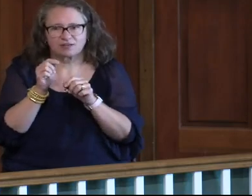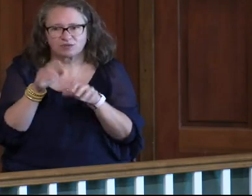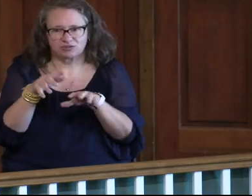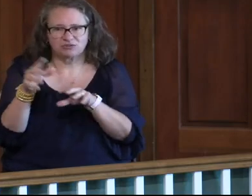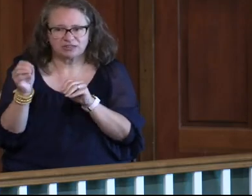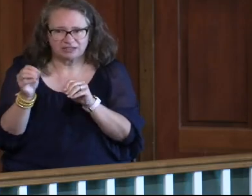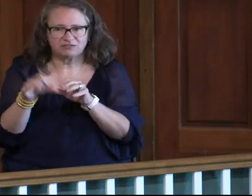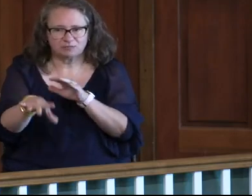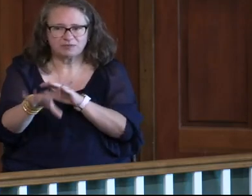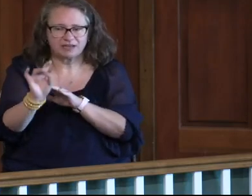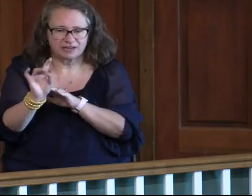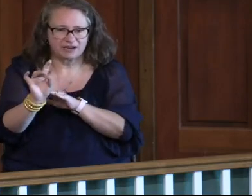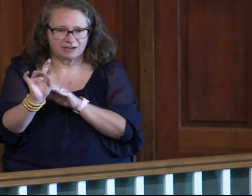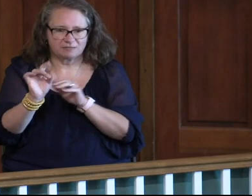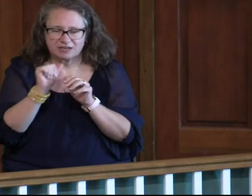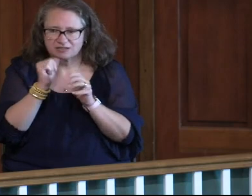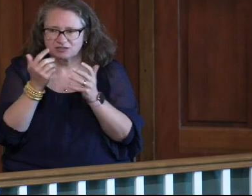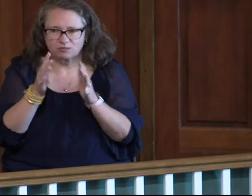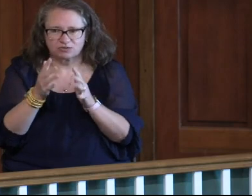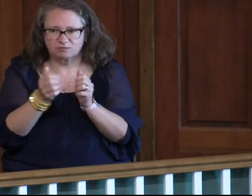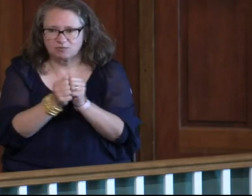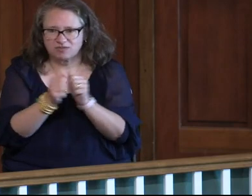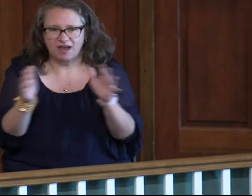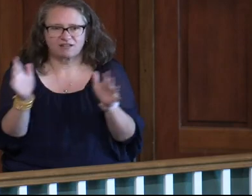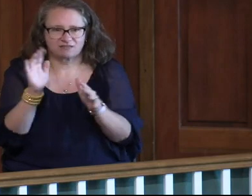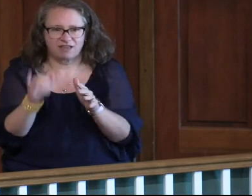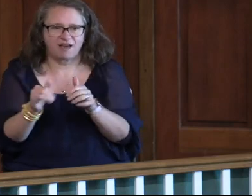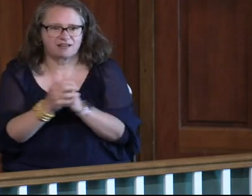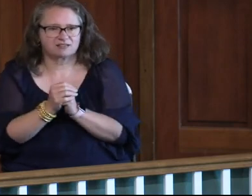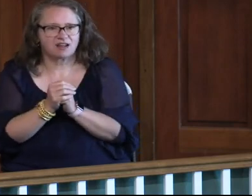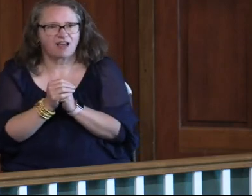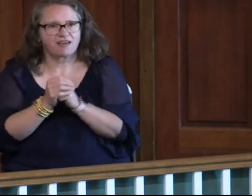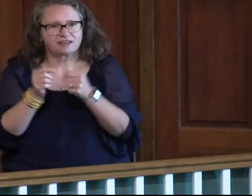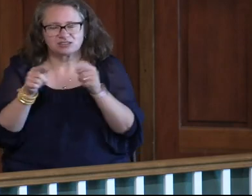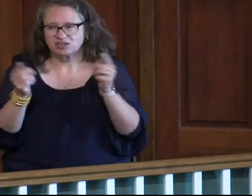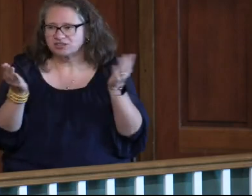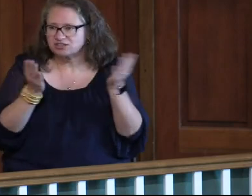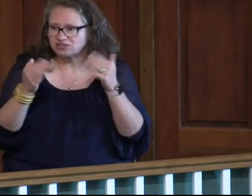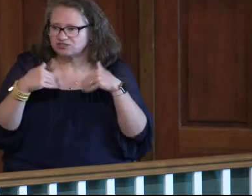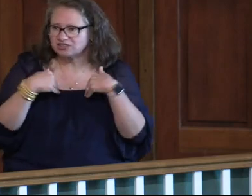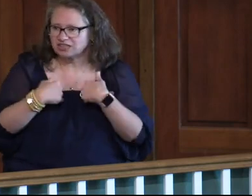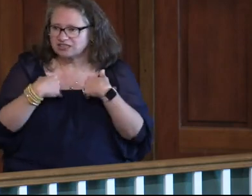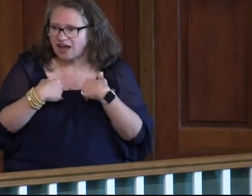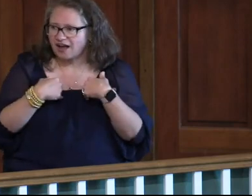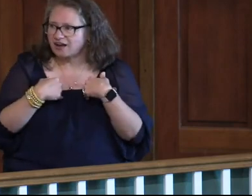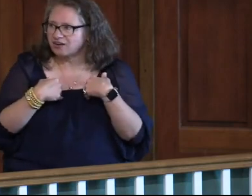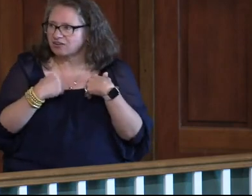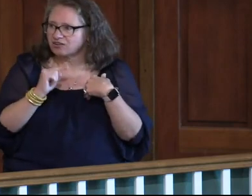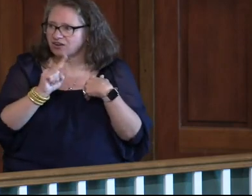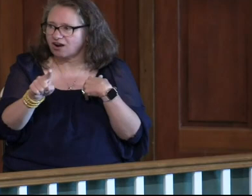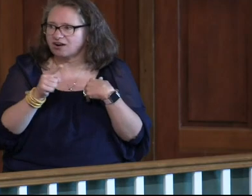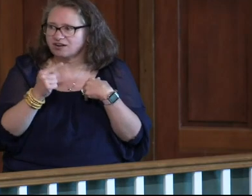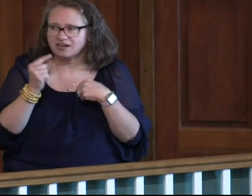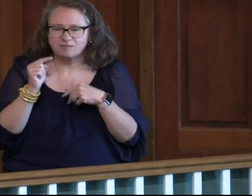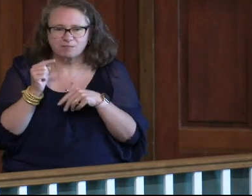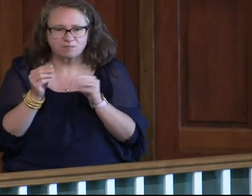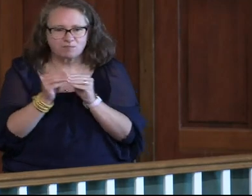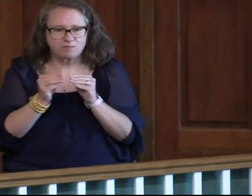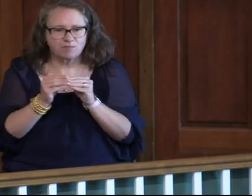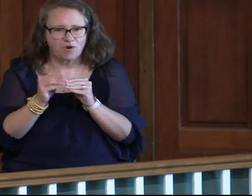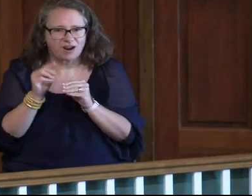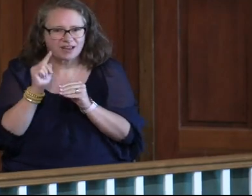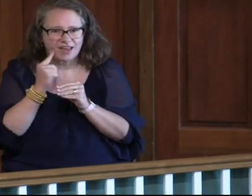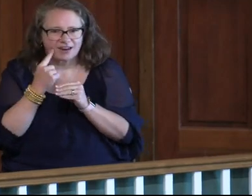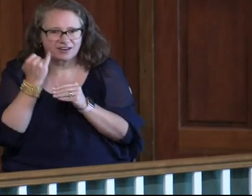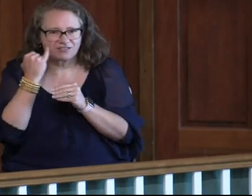when you leave, okay? I don't want you to be without that. And if during the service you get a little tired, just go on out there and get some more chocolate, okay?